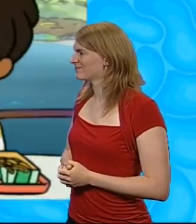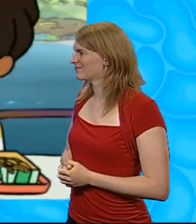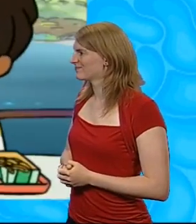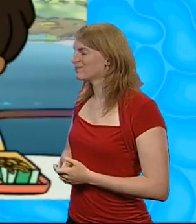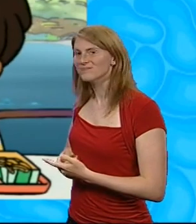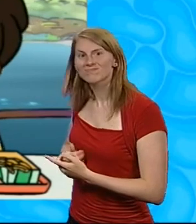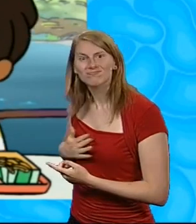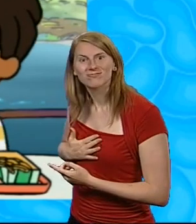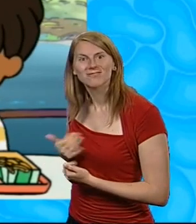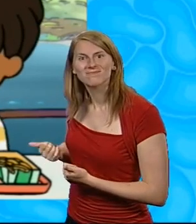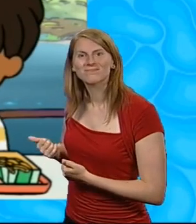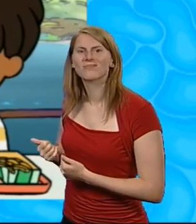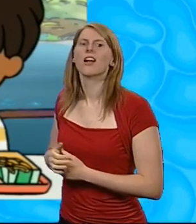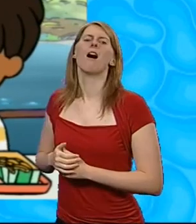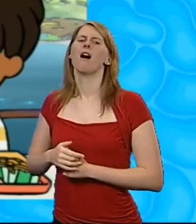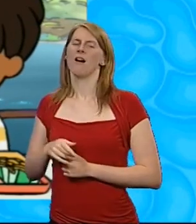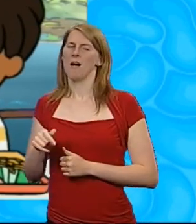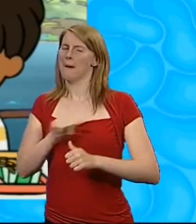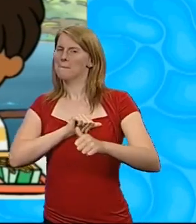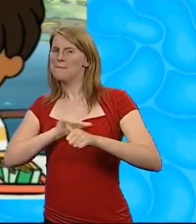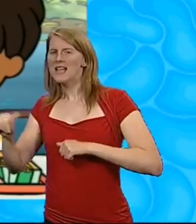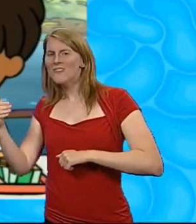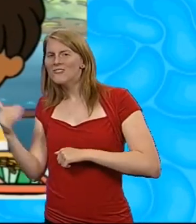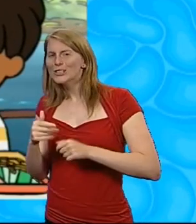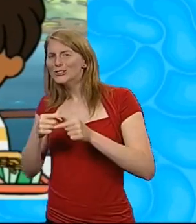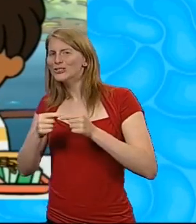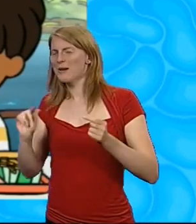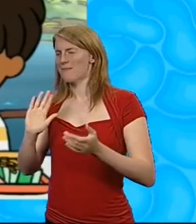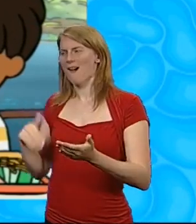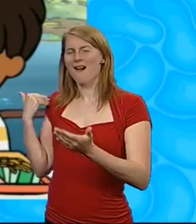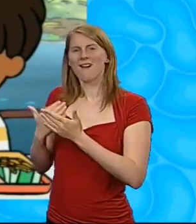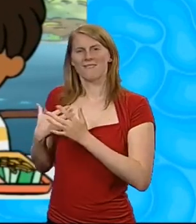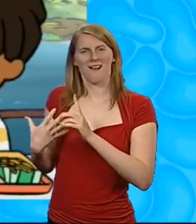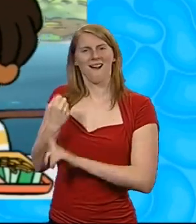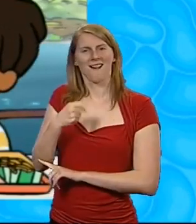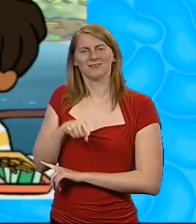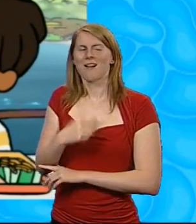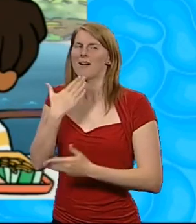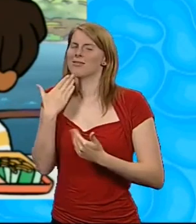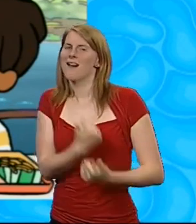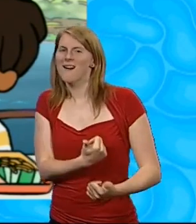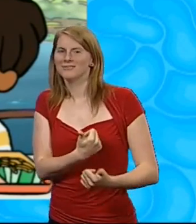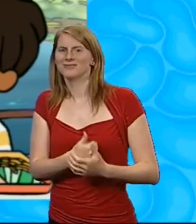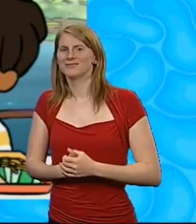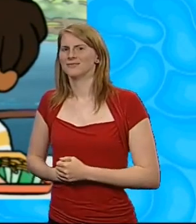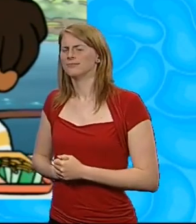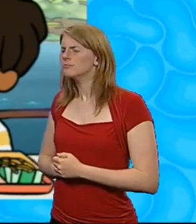What do you think, Monique? These are the best fish and chips I've ever had, Charlie. Thanks.